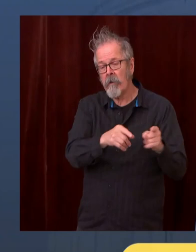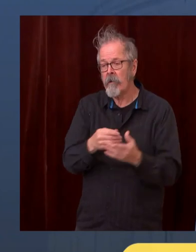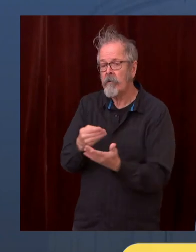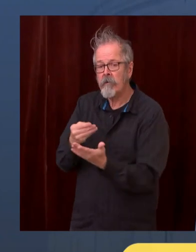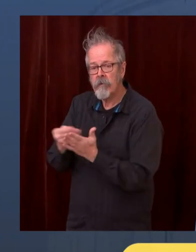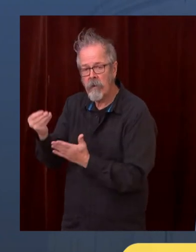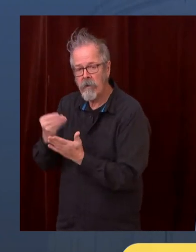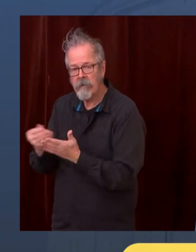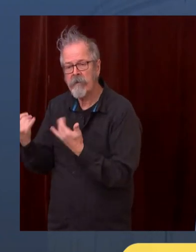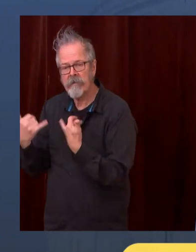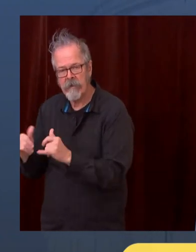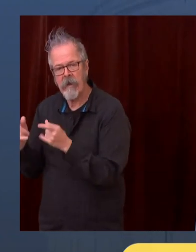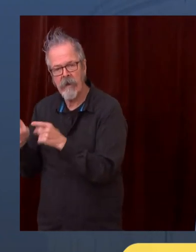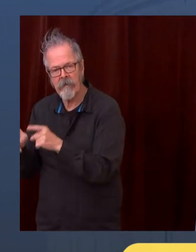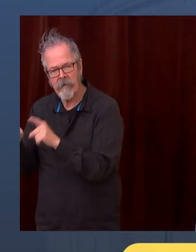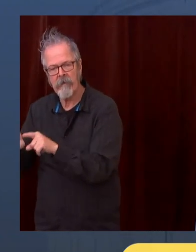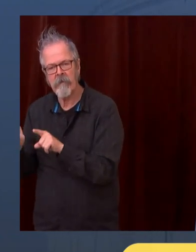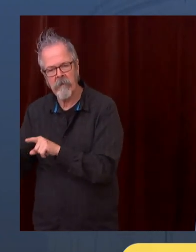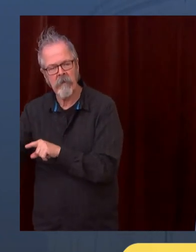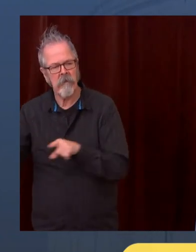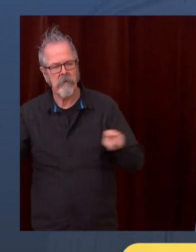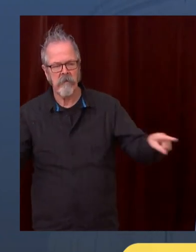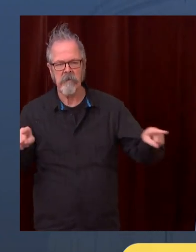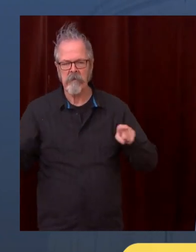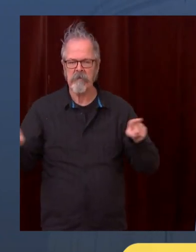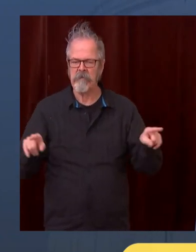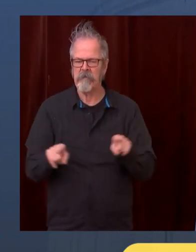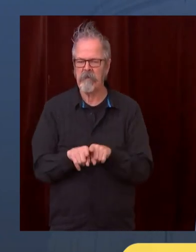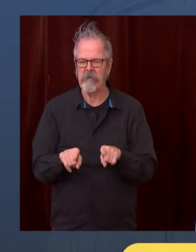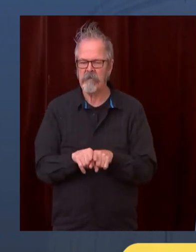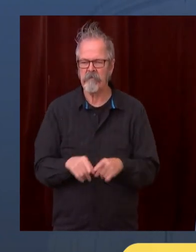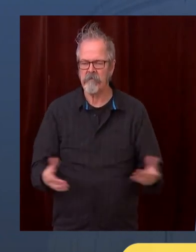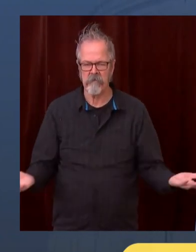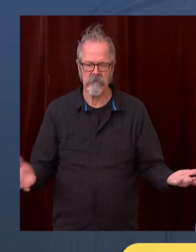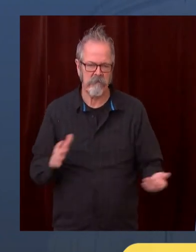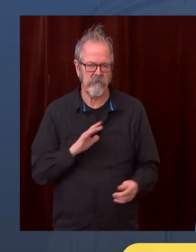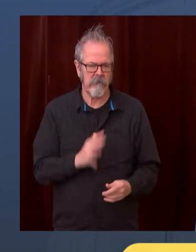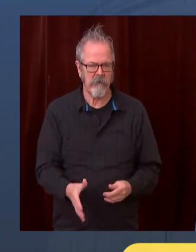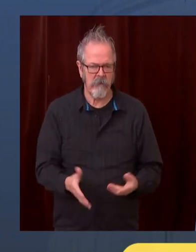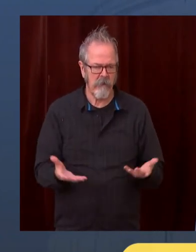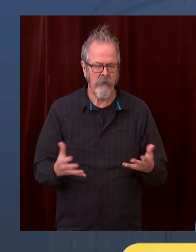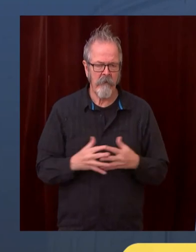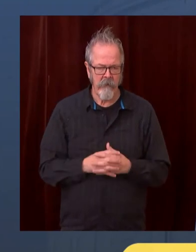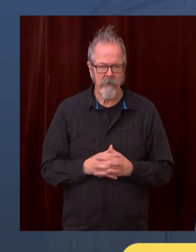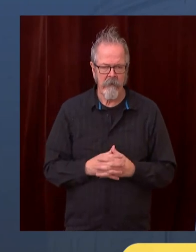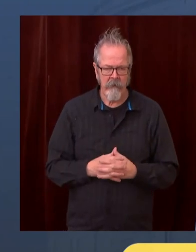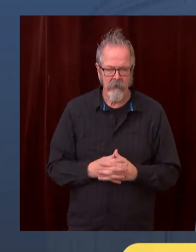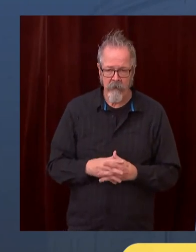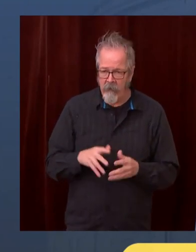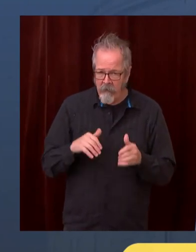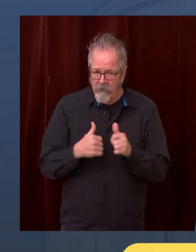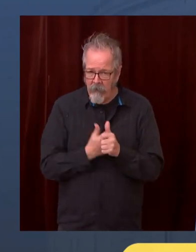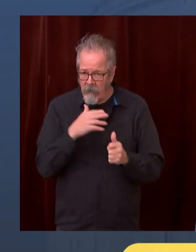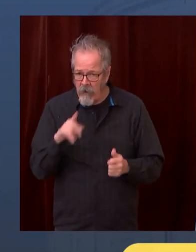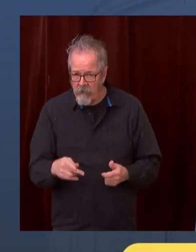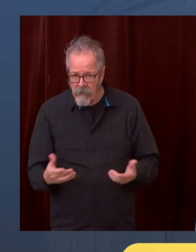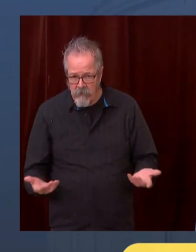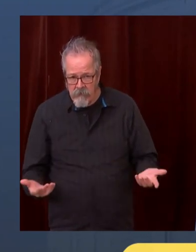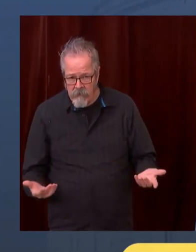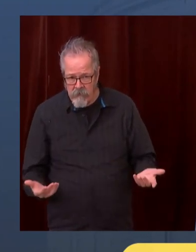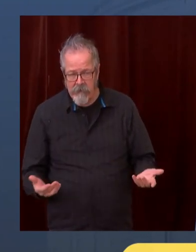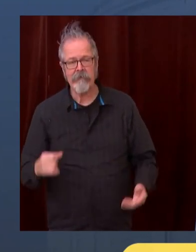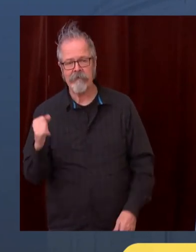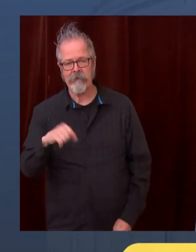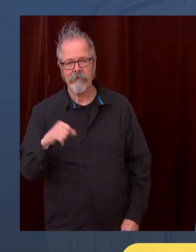Jerry, would you like to ask a follow-up? For the governor, I want to be talking about the budget situation and the federal CARES Act